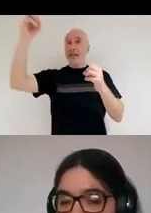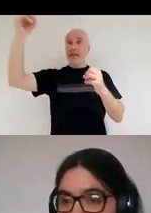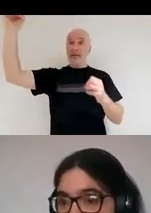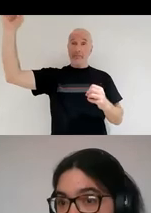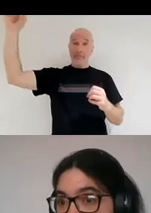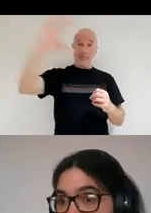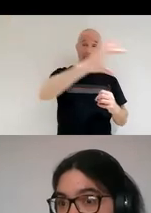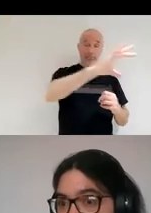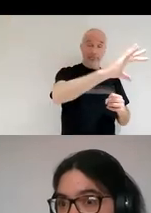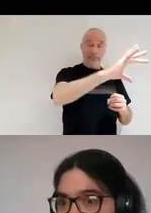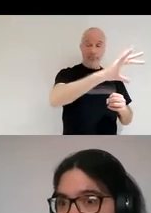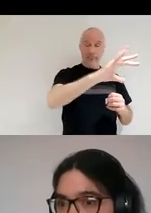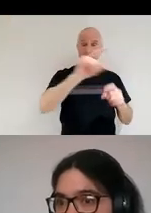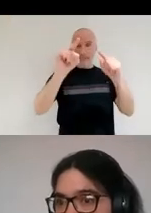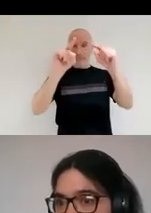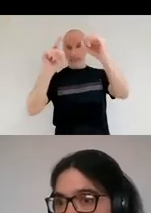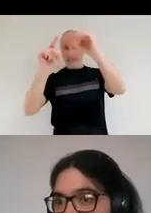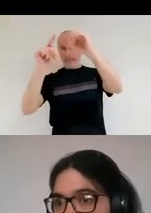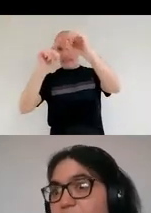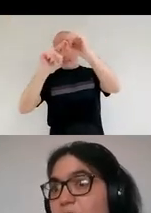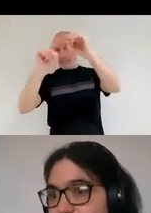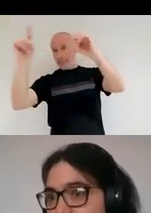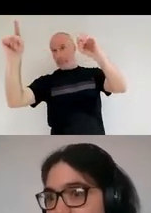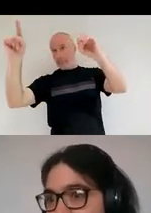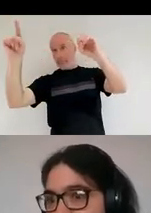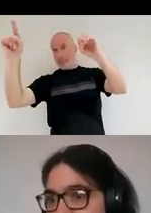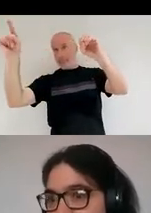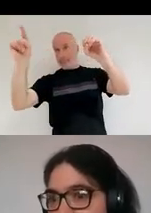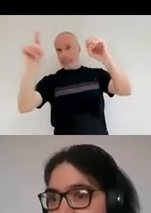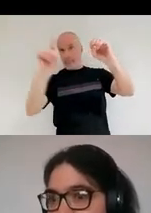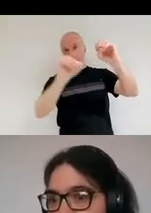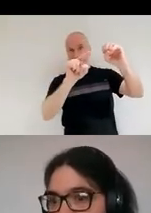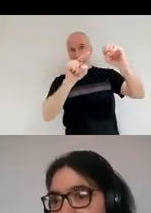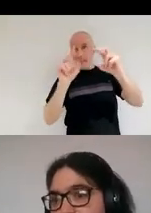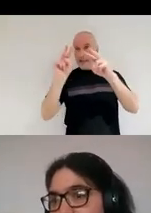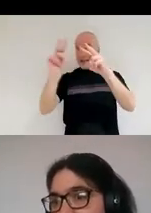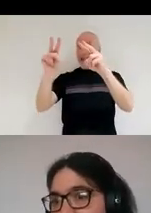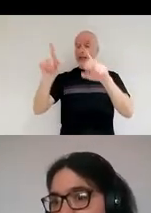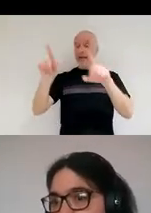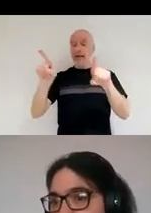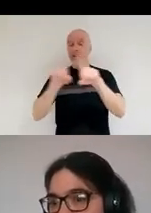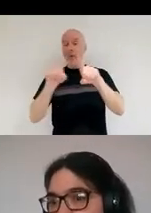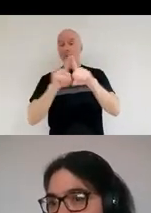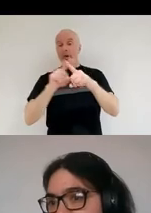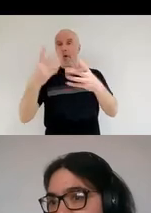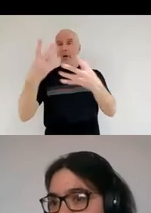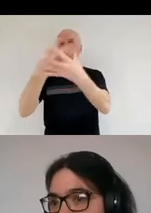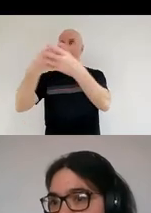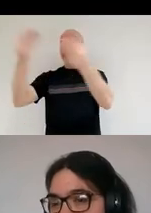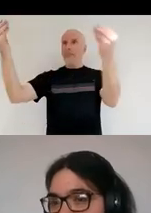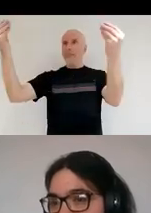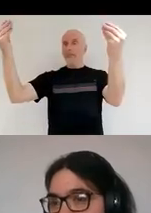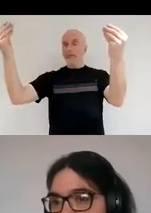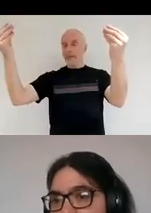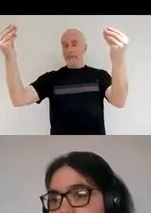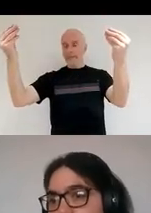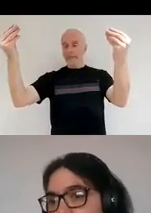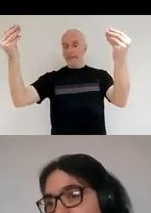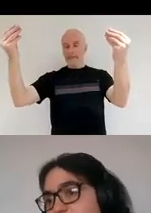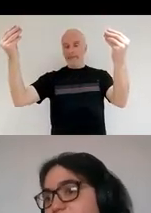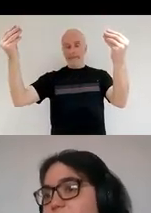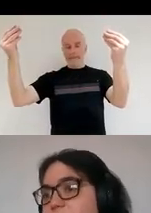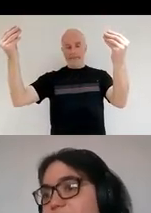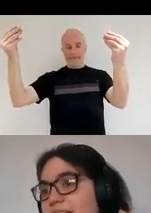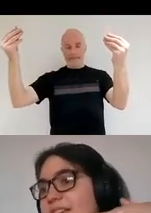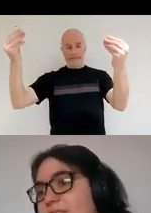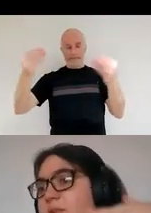Now, because it heats up so much, it also evaporates. So those things don't don't hit the Earth's surface. So we